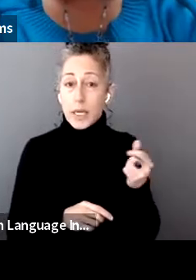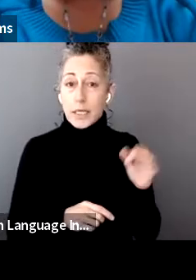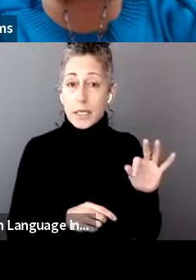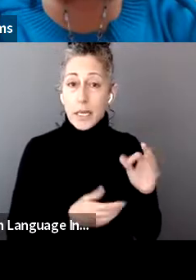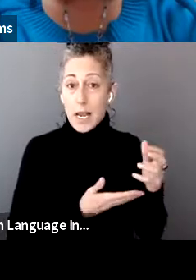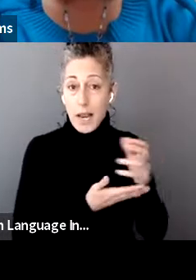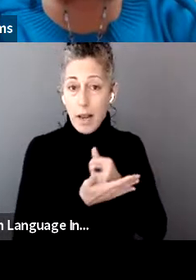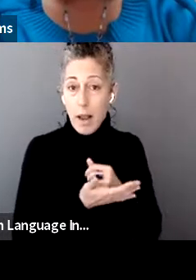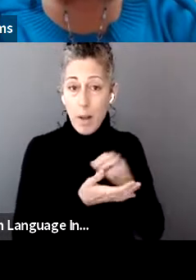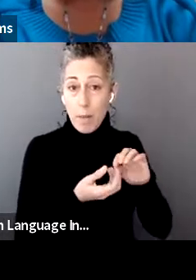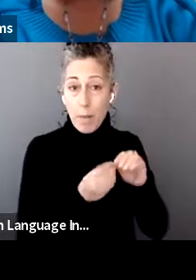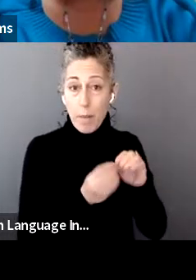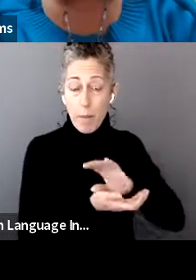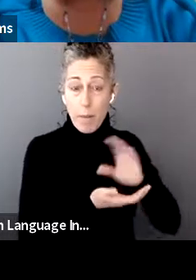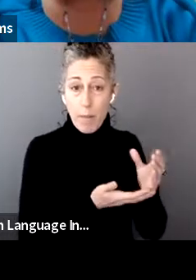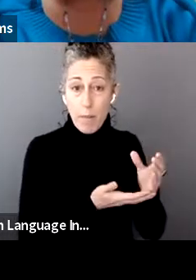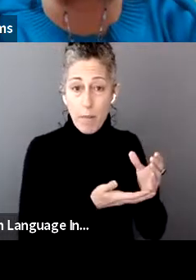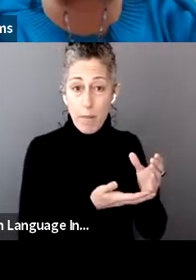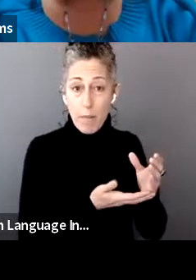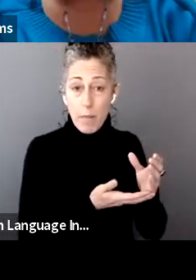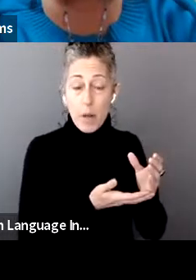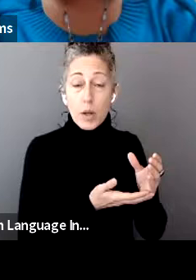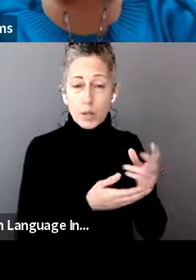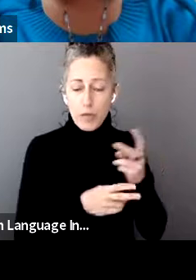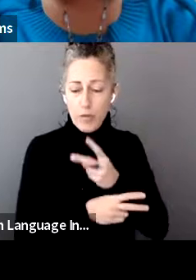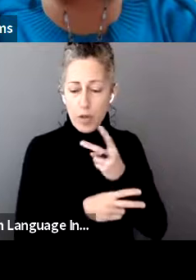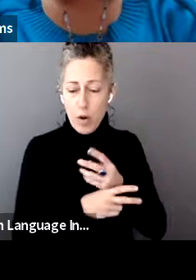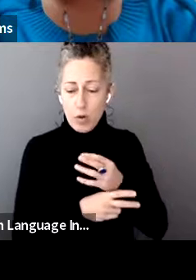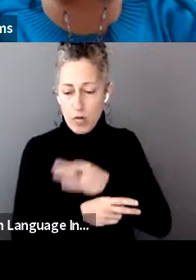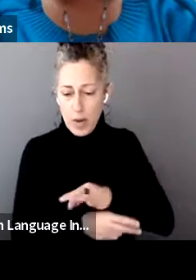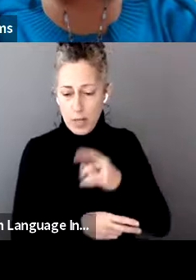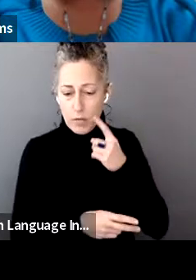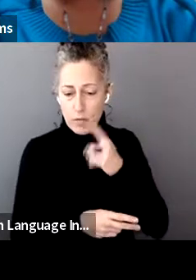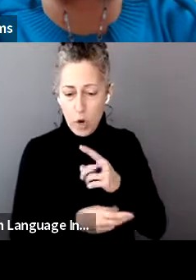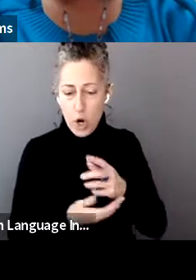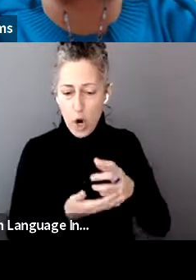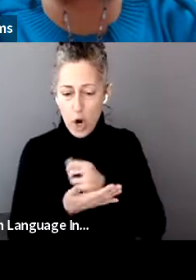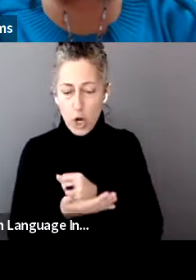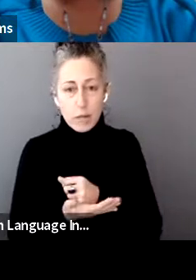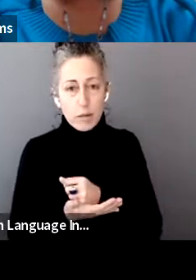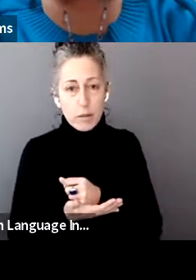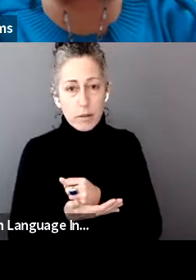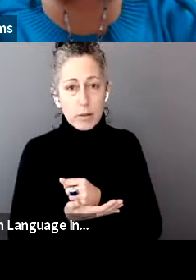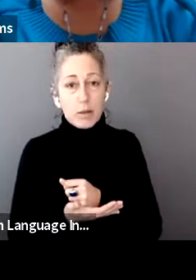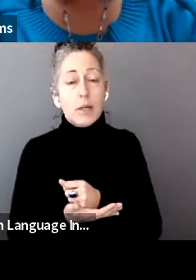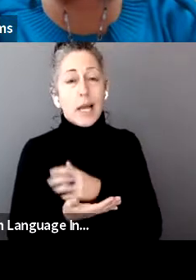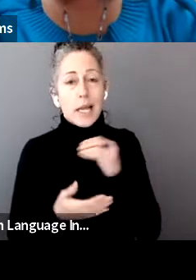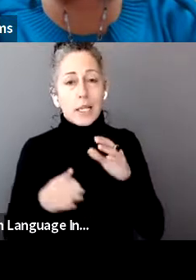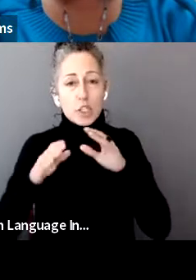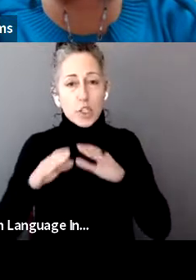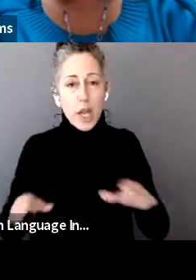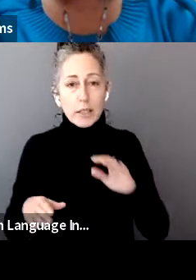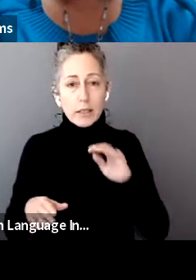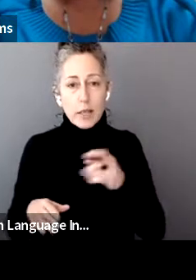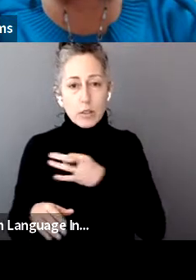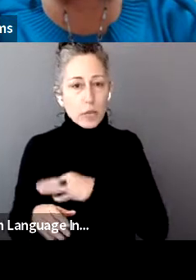income to figure their, their credits for earned income tax credit and additional child tax credit. Correct. That is